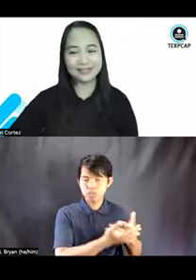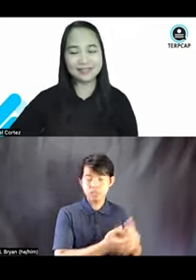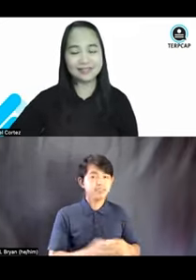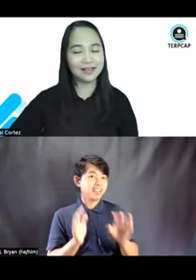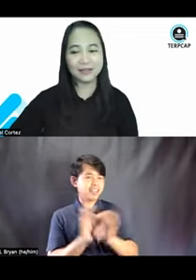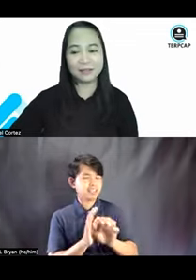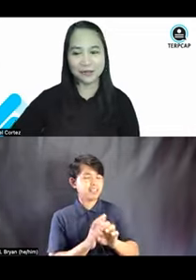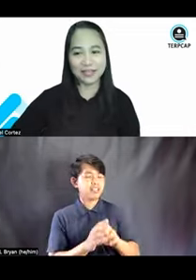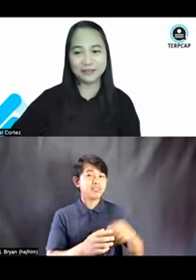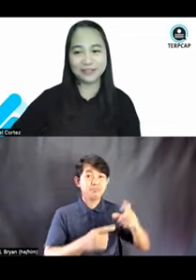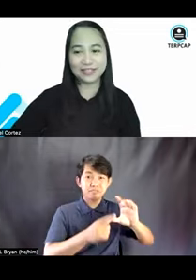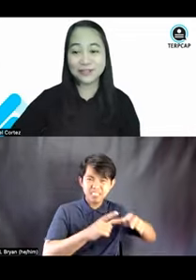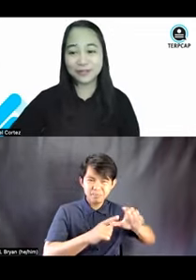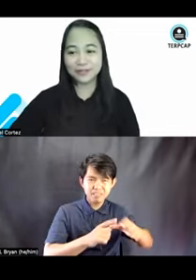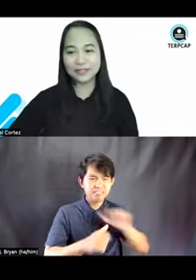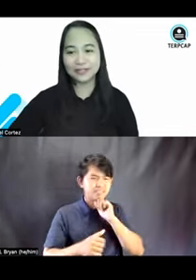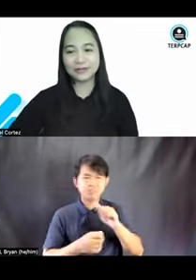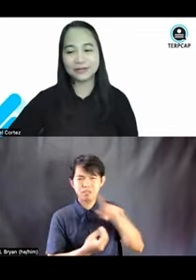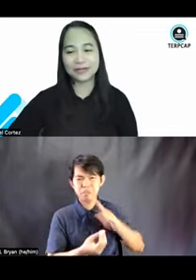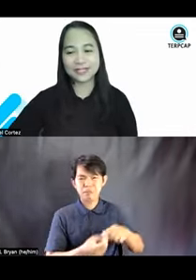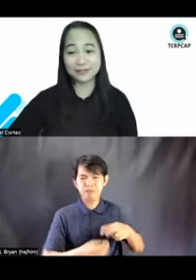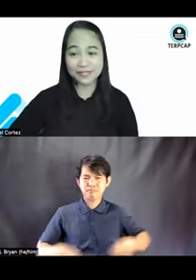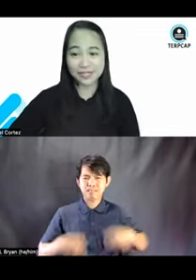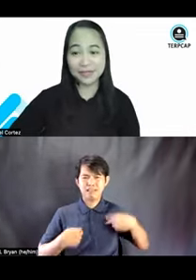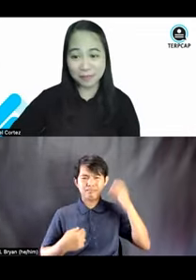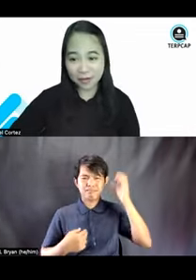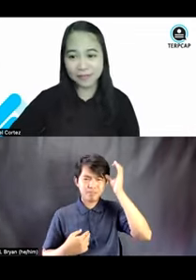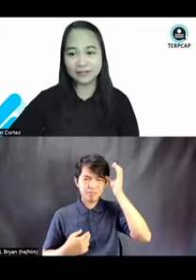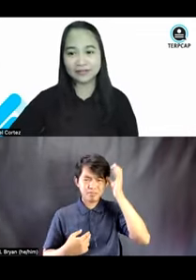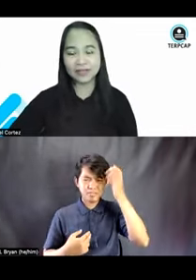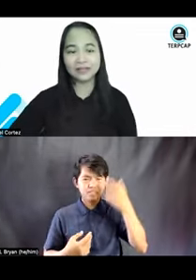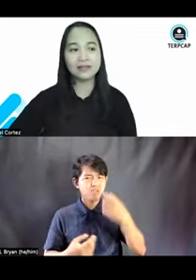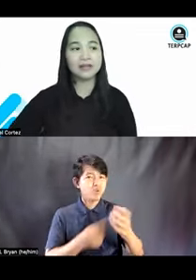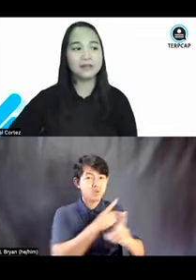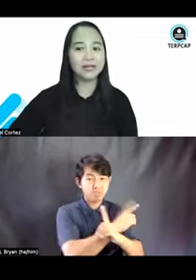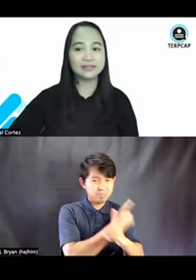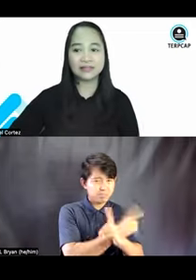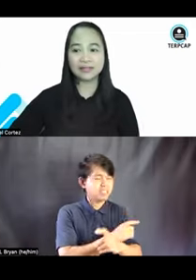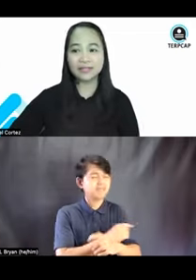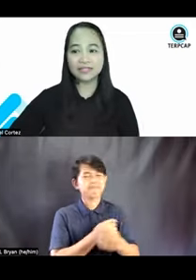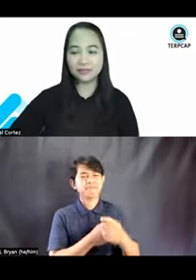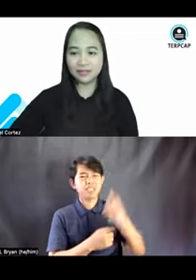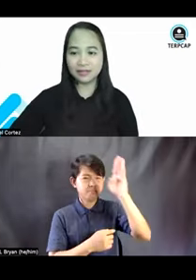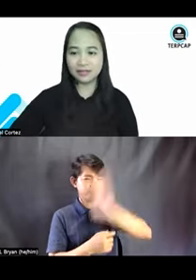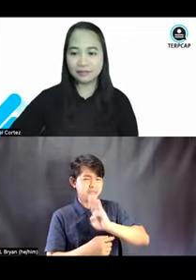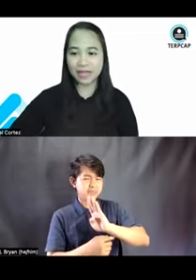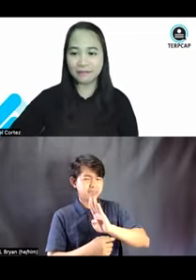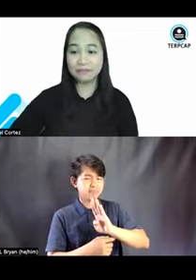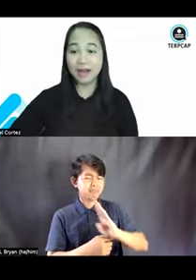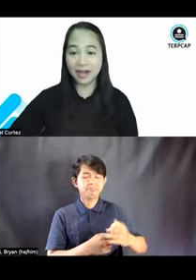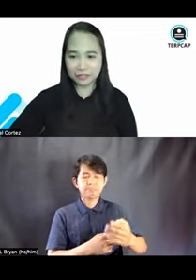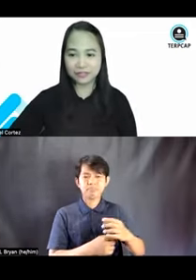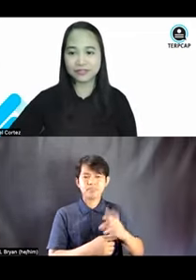is not about your health condition or, as others say, impairment, right? But it's really the